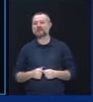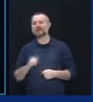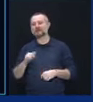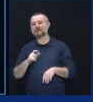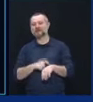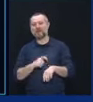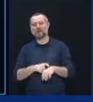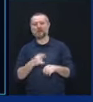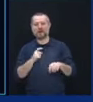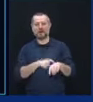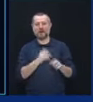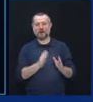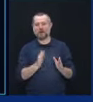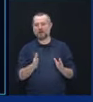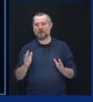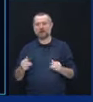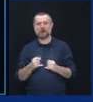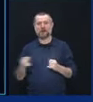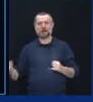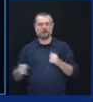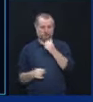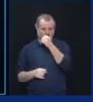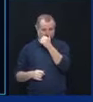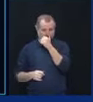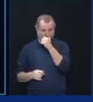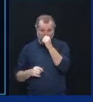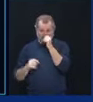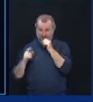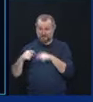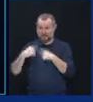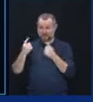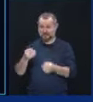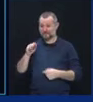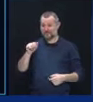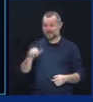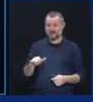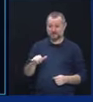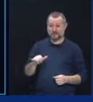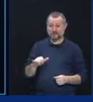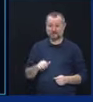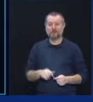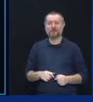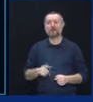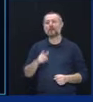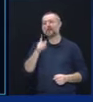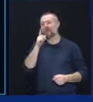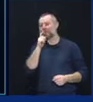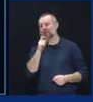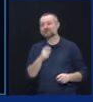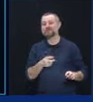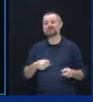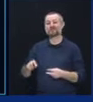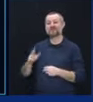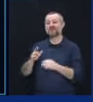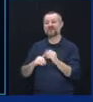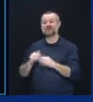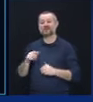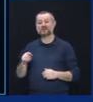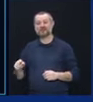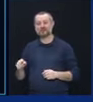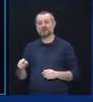very important to hear. Since May, no resident has been admitted into the facility without a negative test.